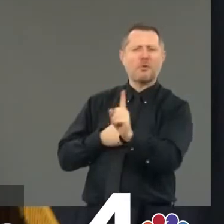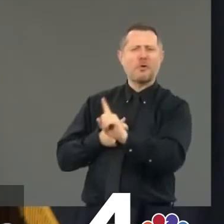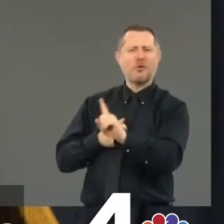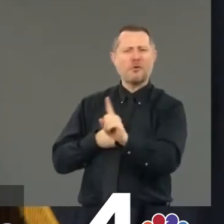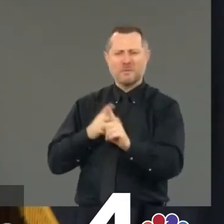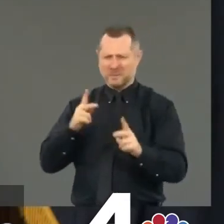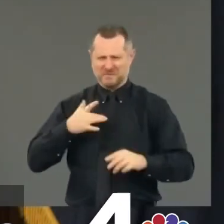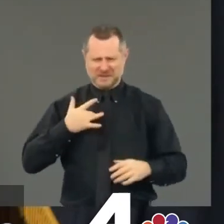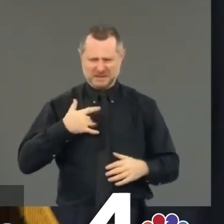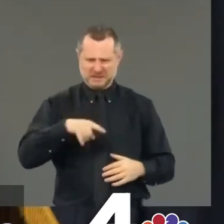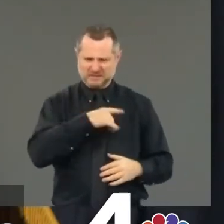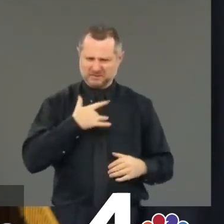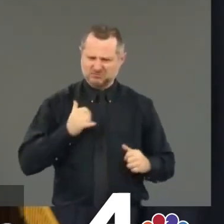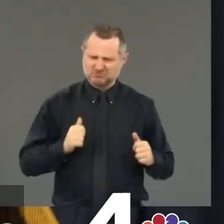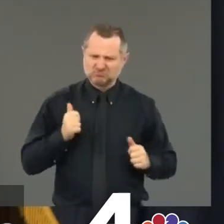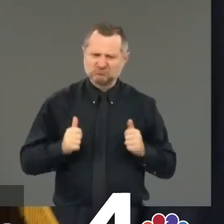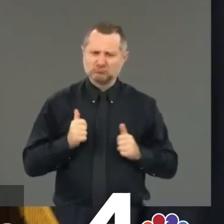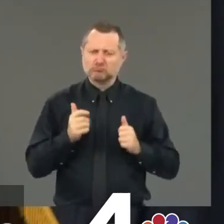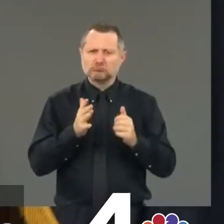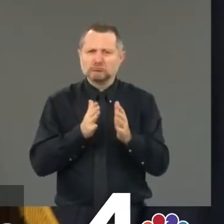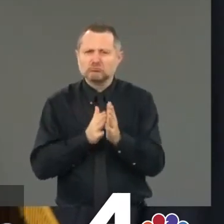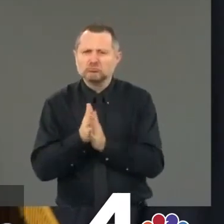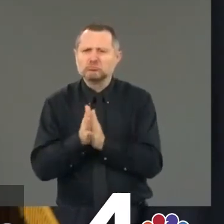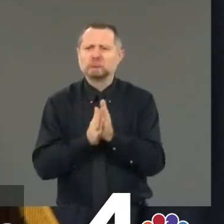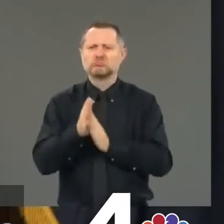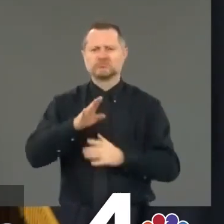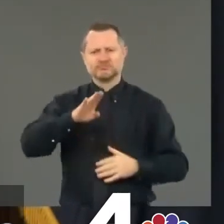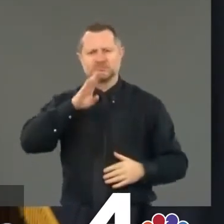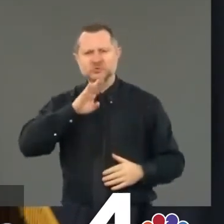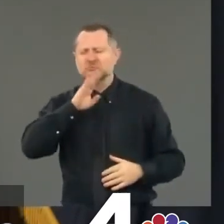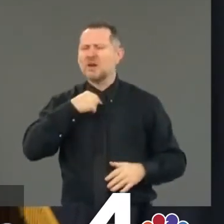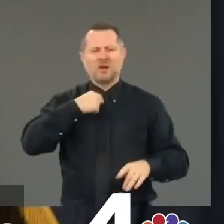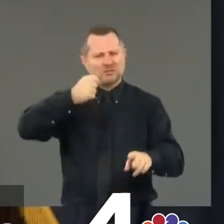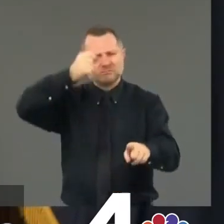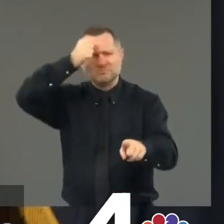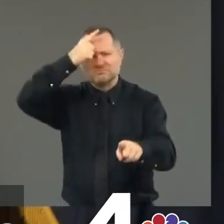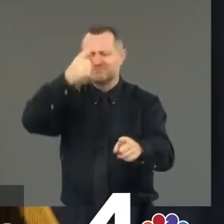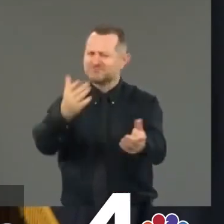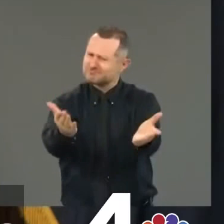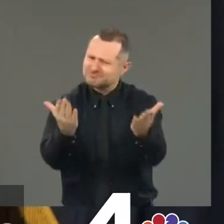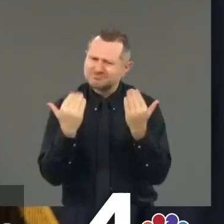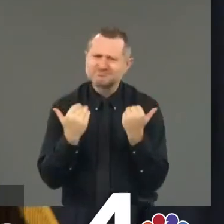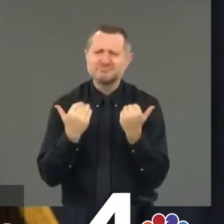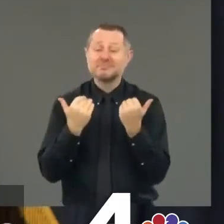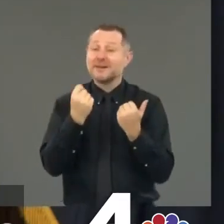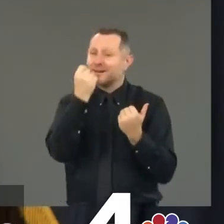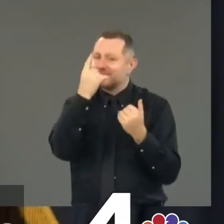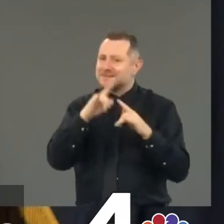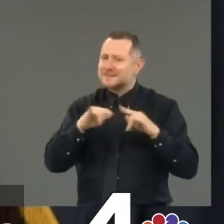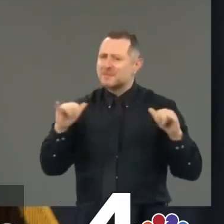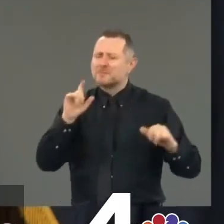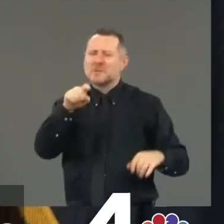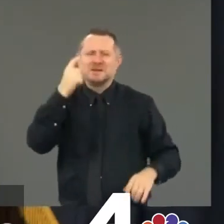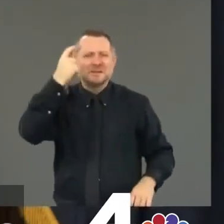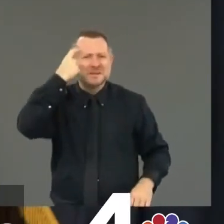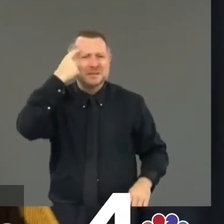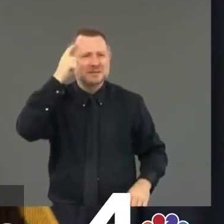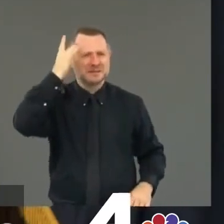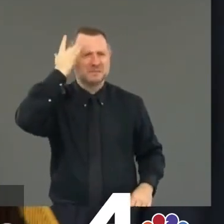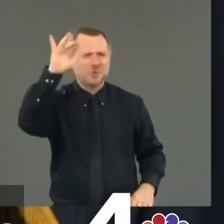lose the outrage. Don't Be frustrated. But be smart and be directed